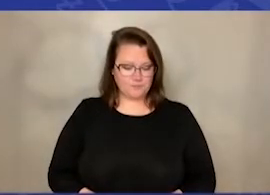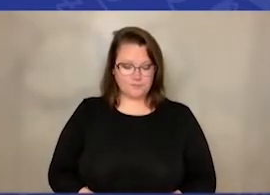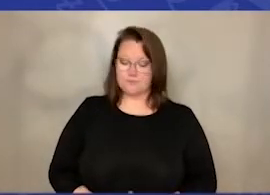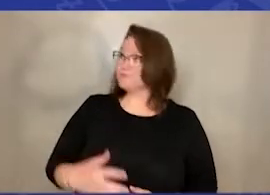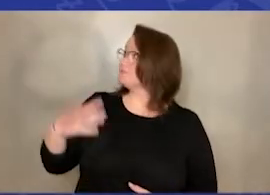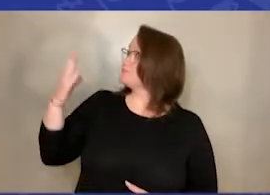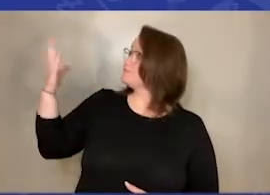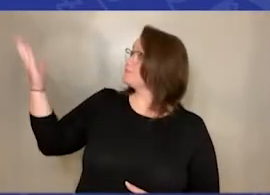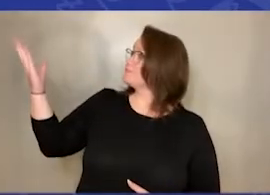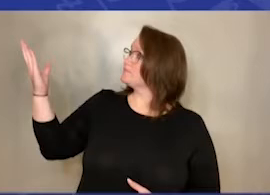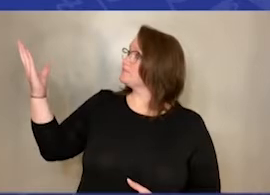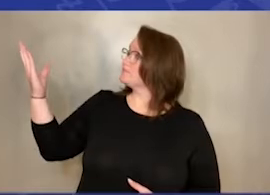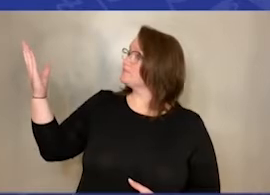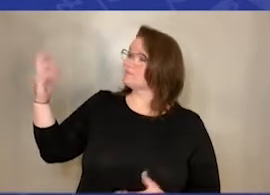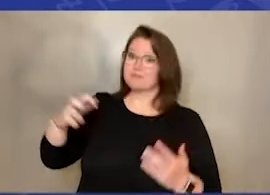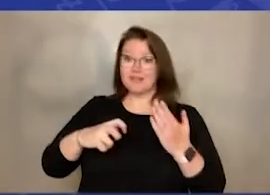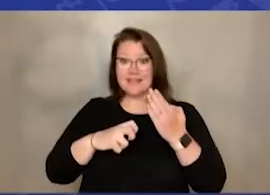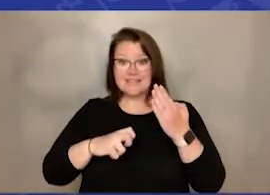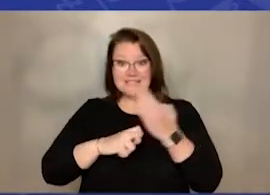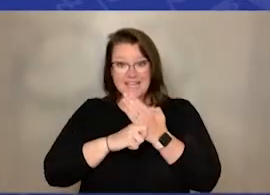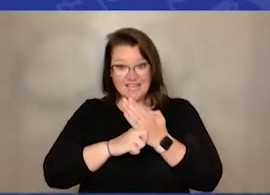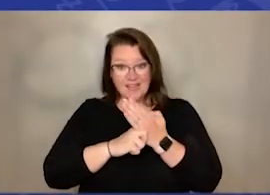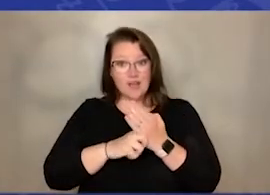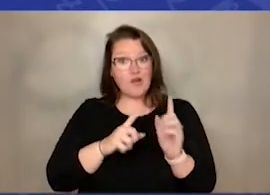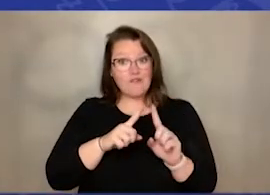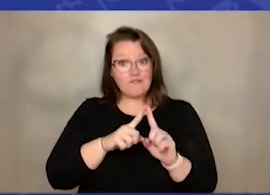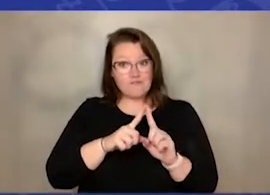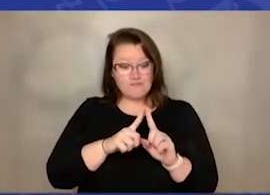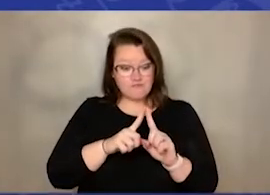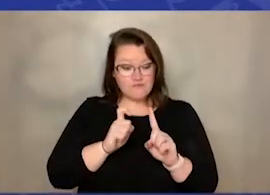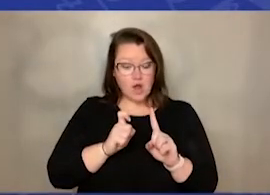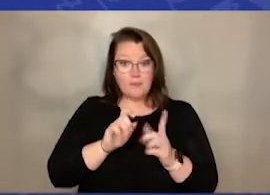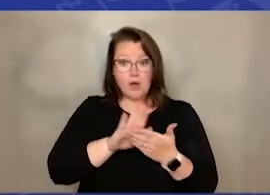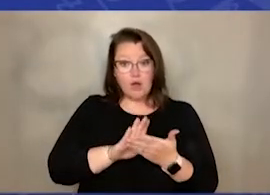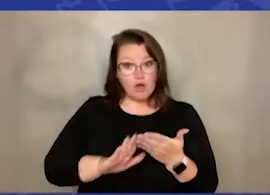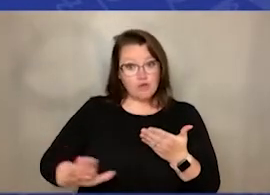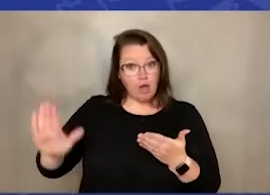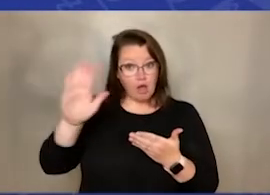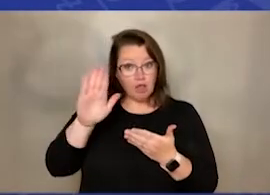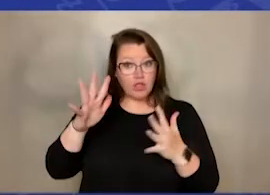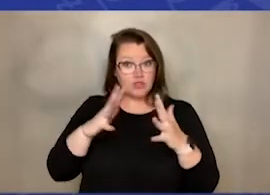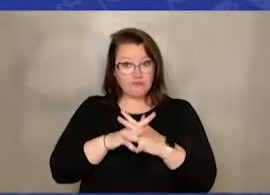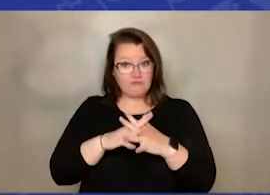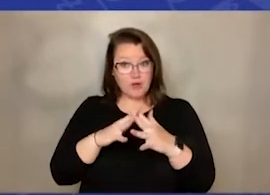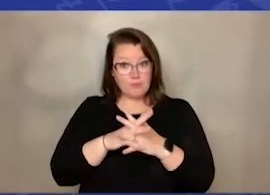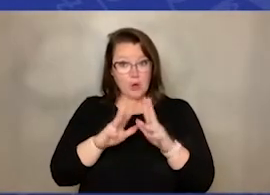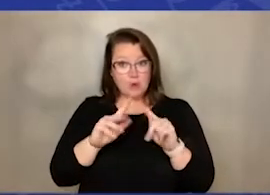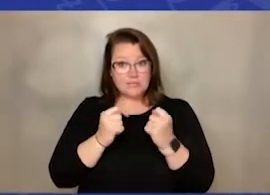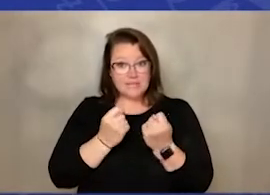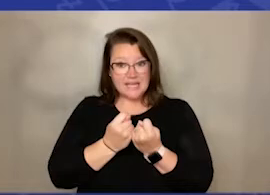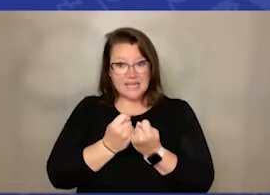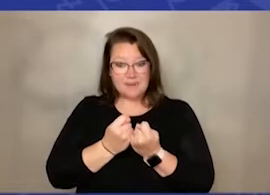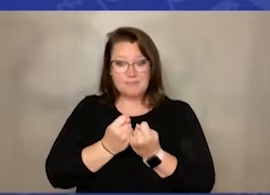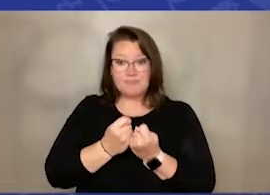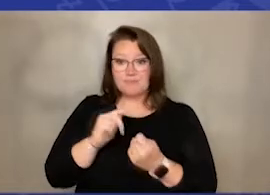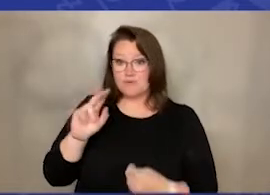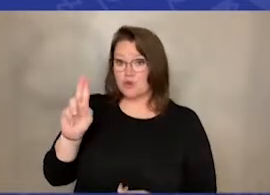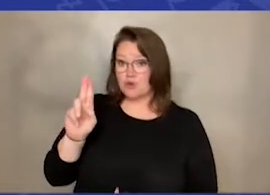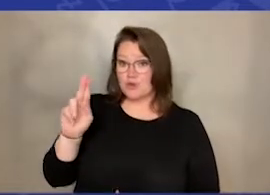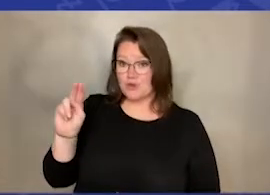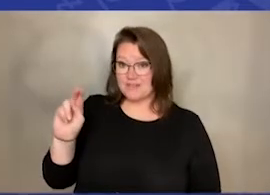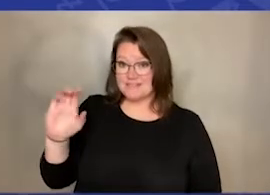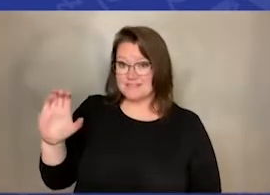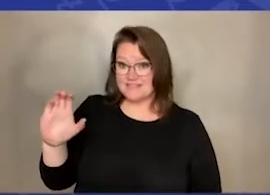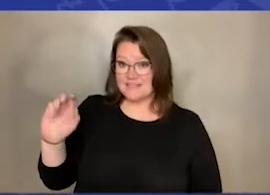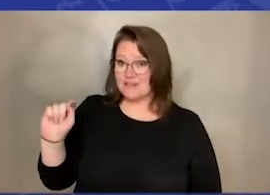This is a ticket to my favorite college football team, the Tar Heels, North Carolina.